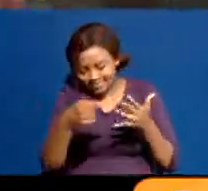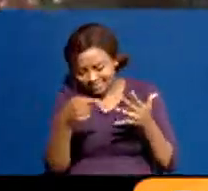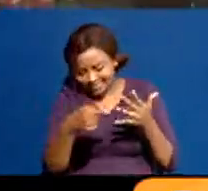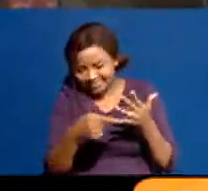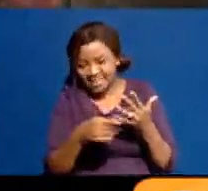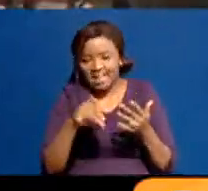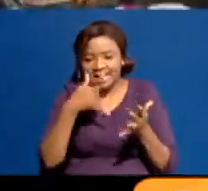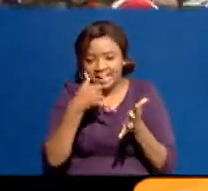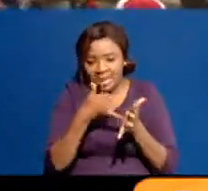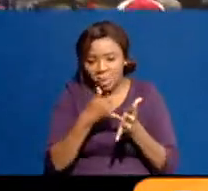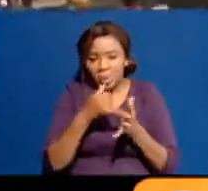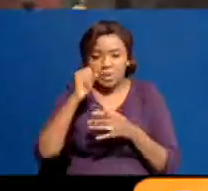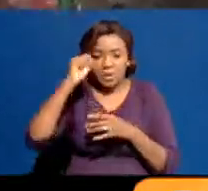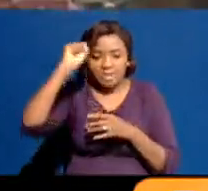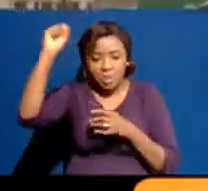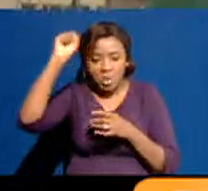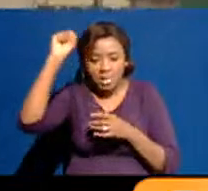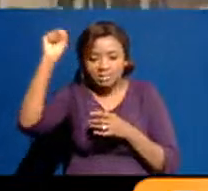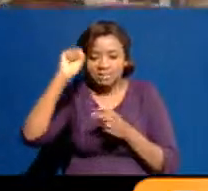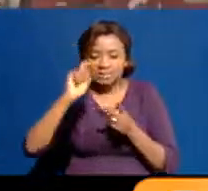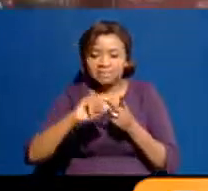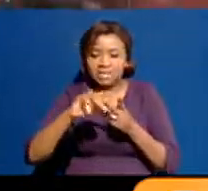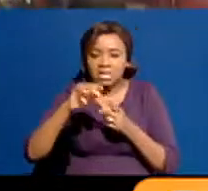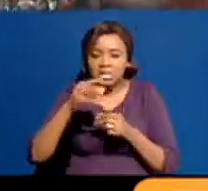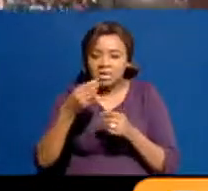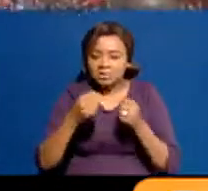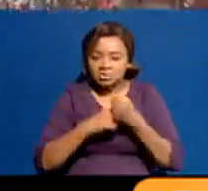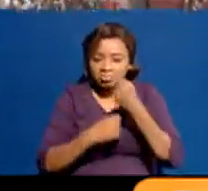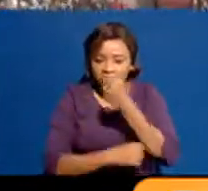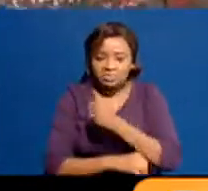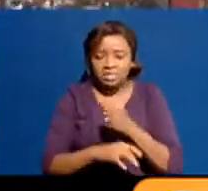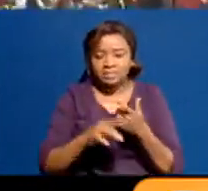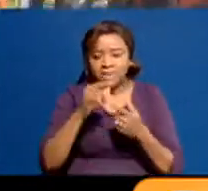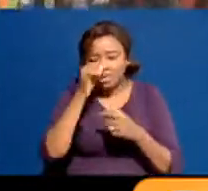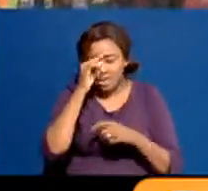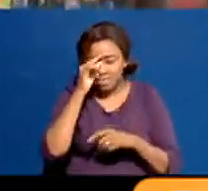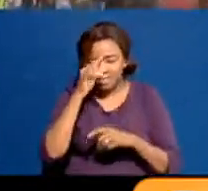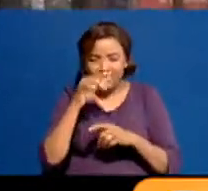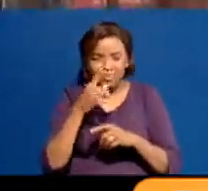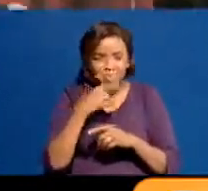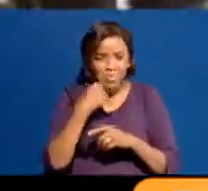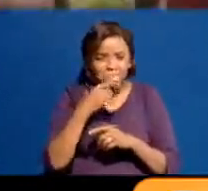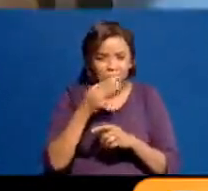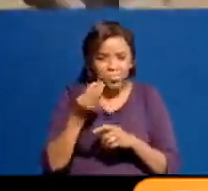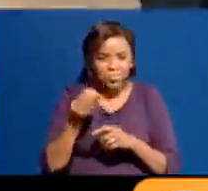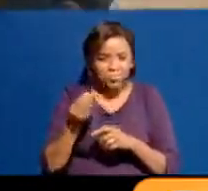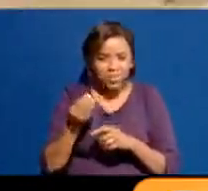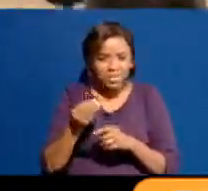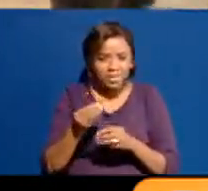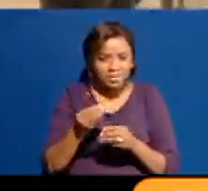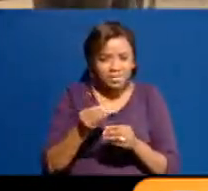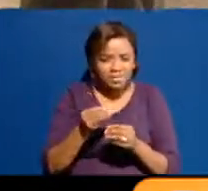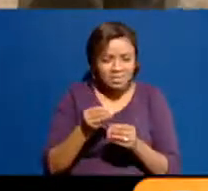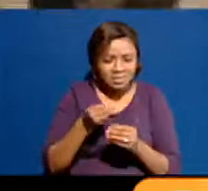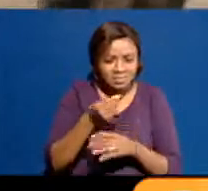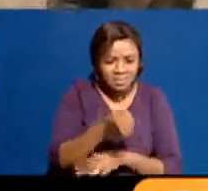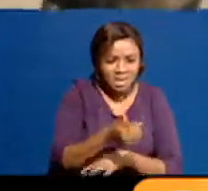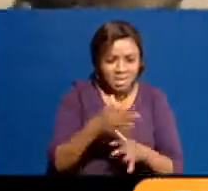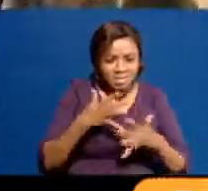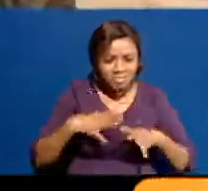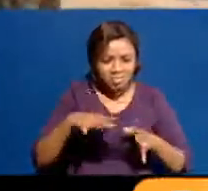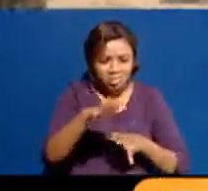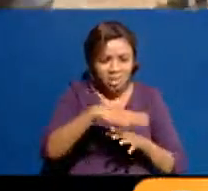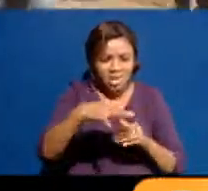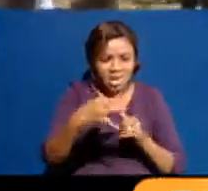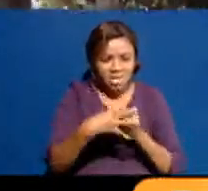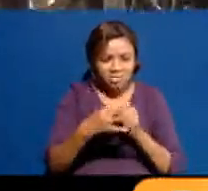state-sponsored violence, politically-sponsored violence. So we could ask, who was instigating in Kibra that, you know,